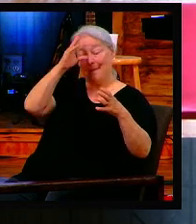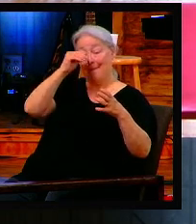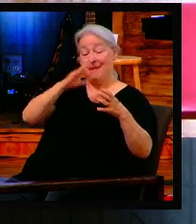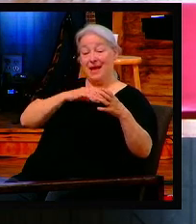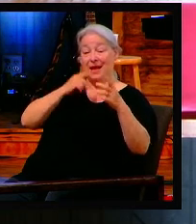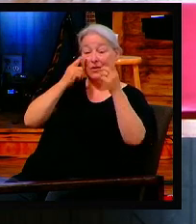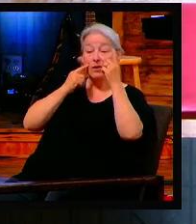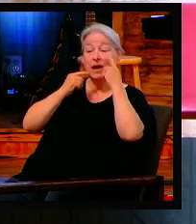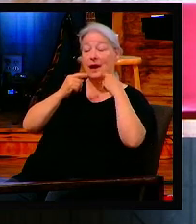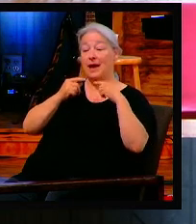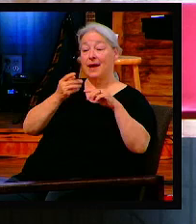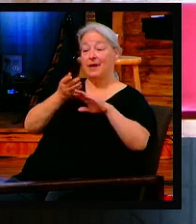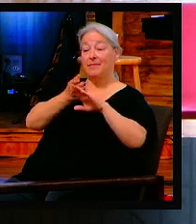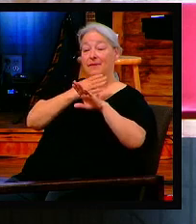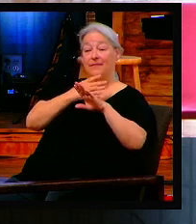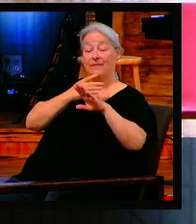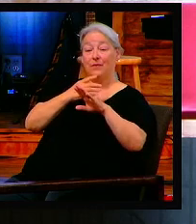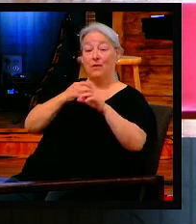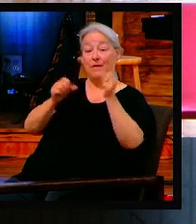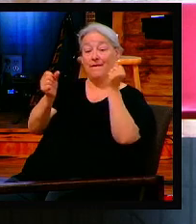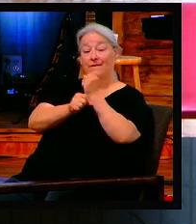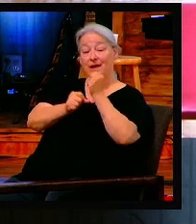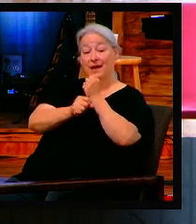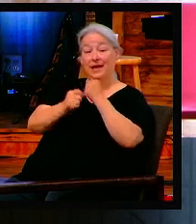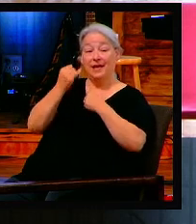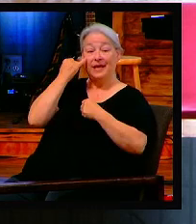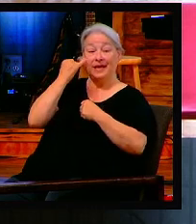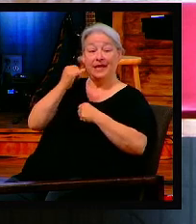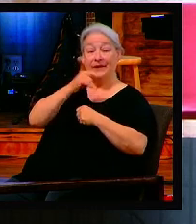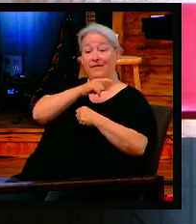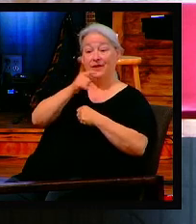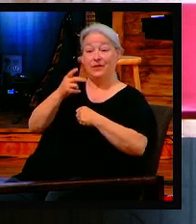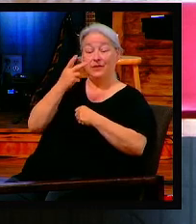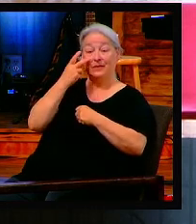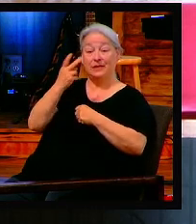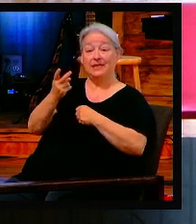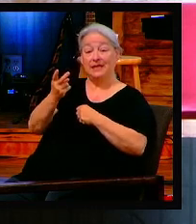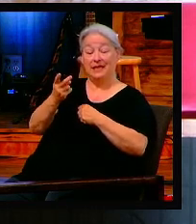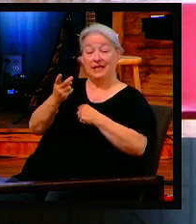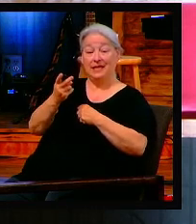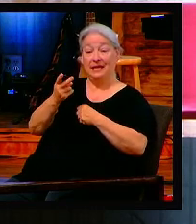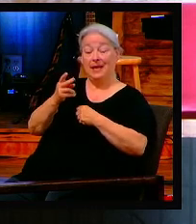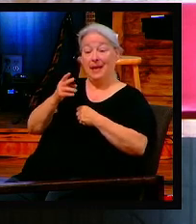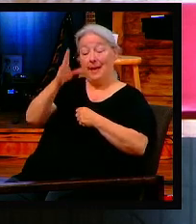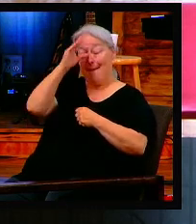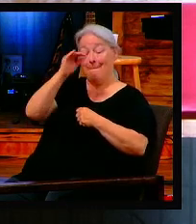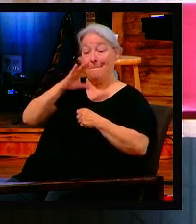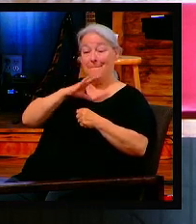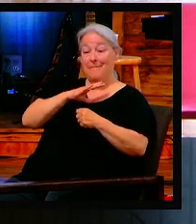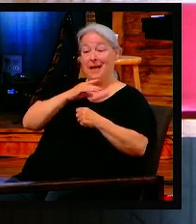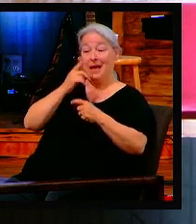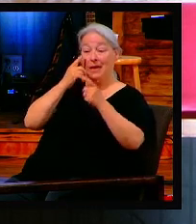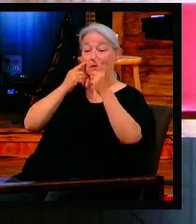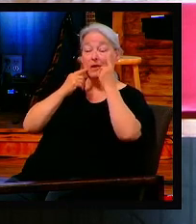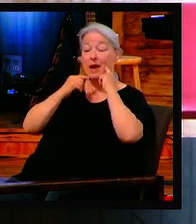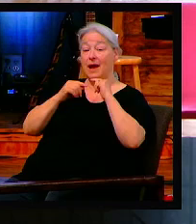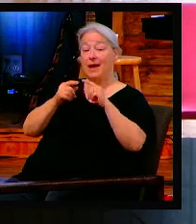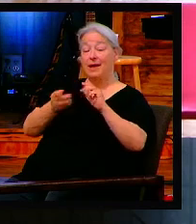If you see somebody crying before he fights, you better leave him alone. Everybody just get in your truck and leave. Go to Dairy Queen and get him a burger.